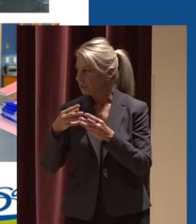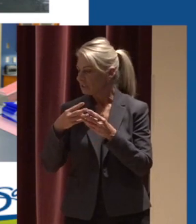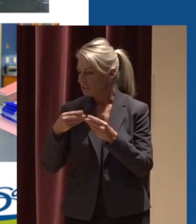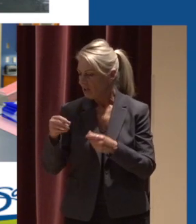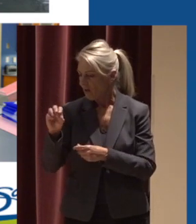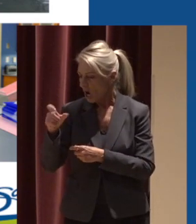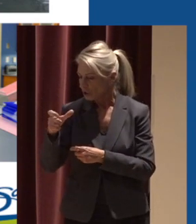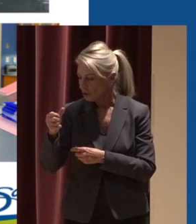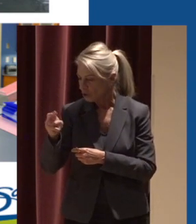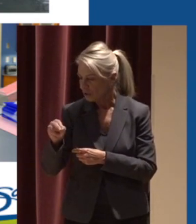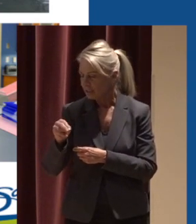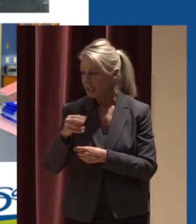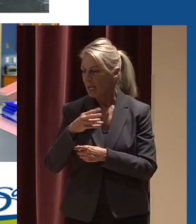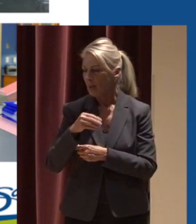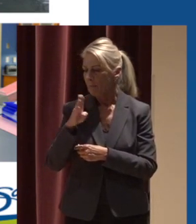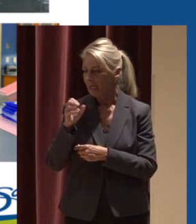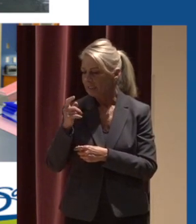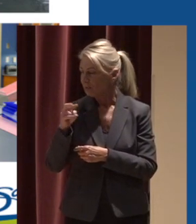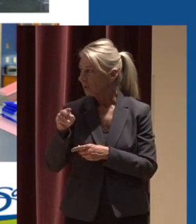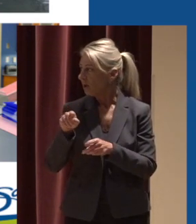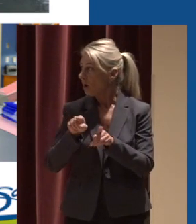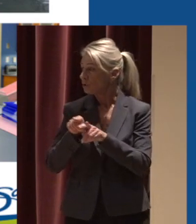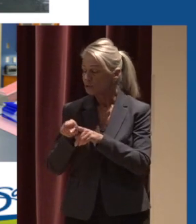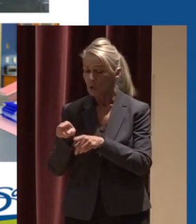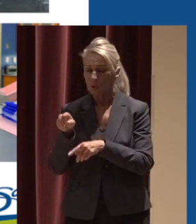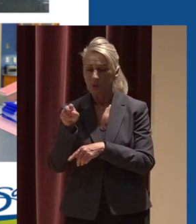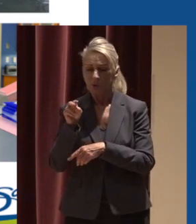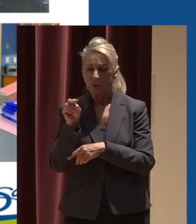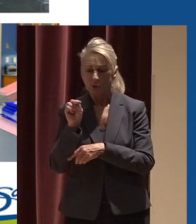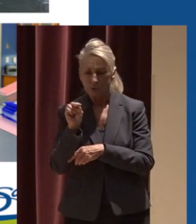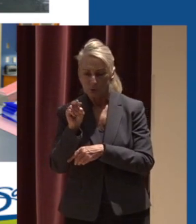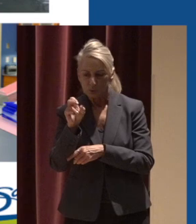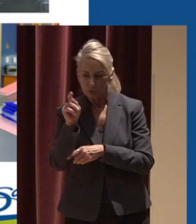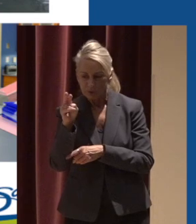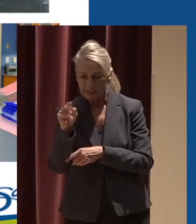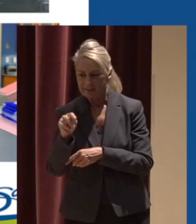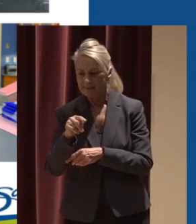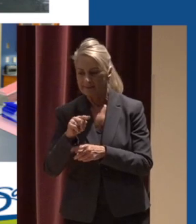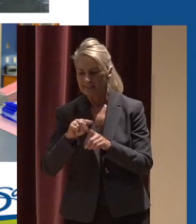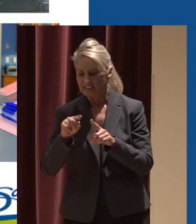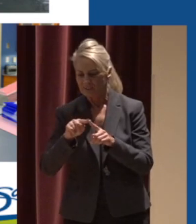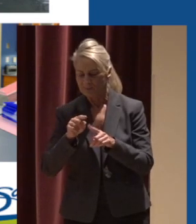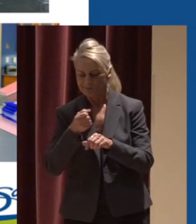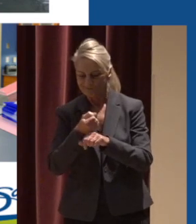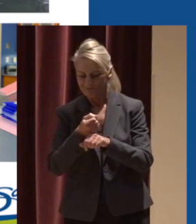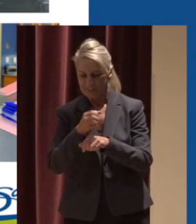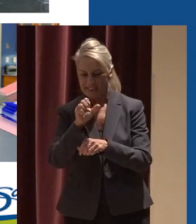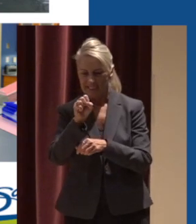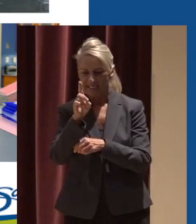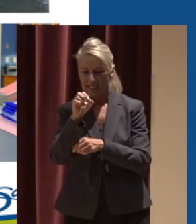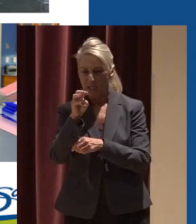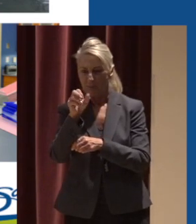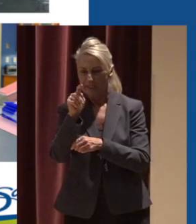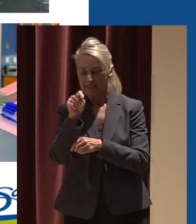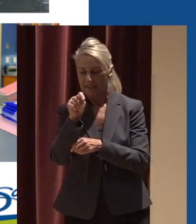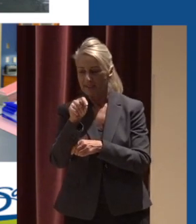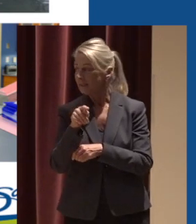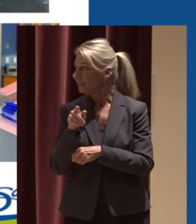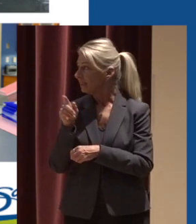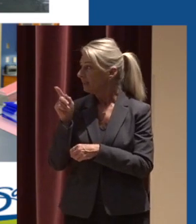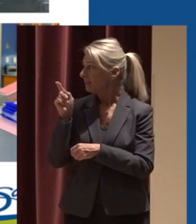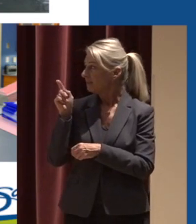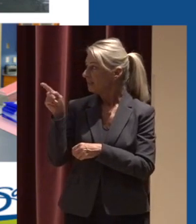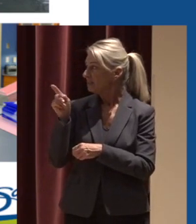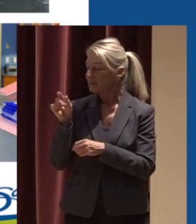turbidity and bacteria as well as nutrients, BOD, metals and suspended sediment these stations just like the